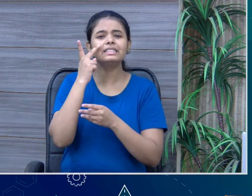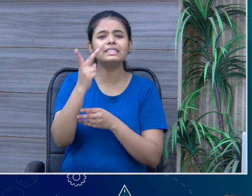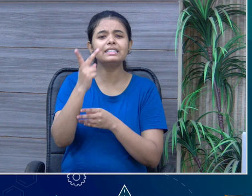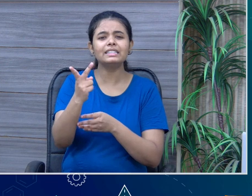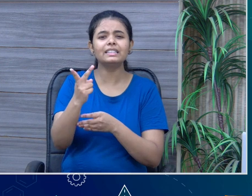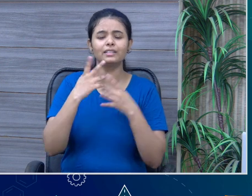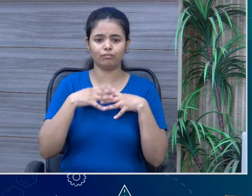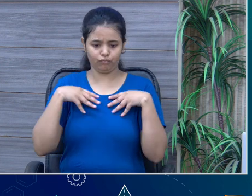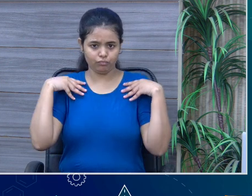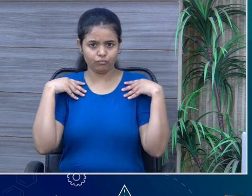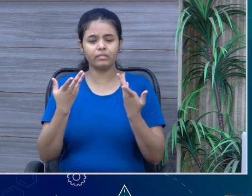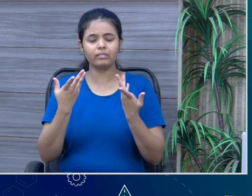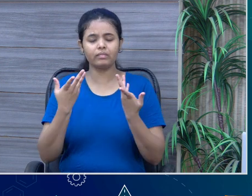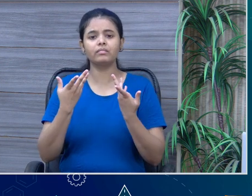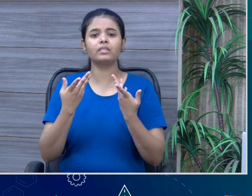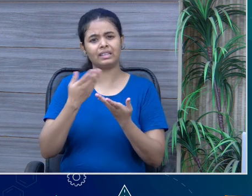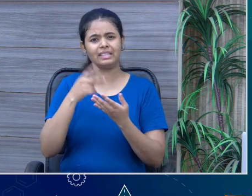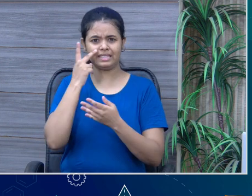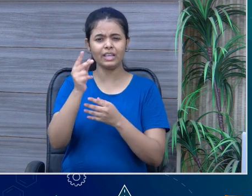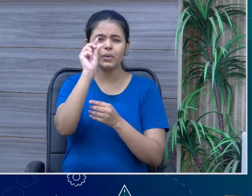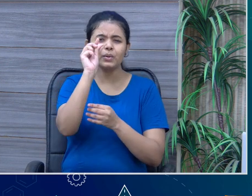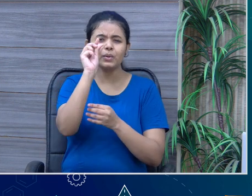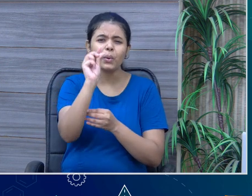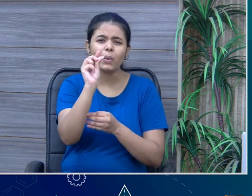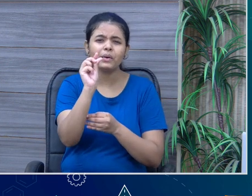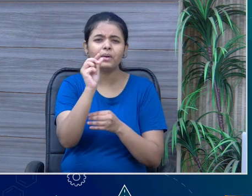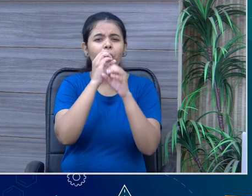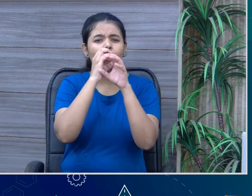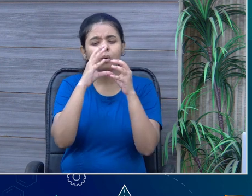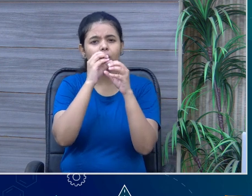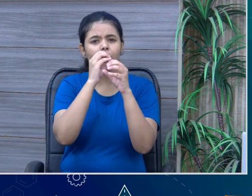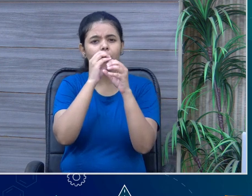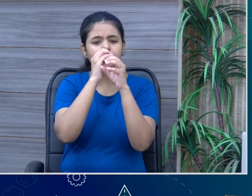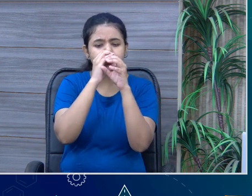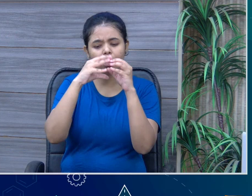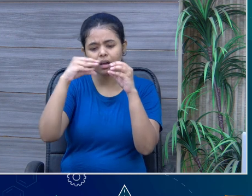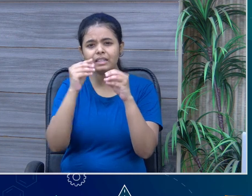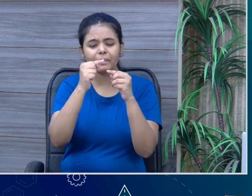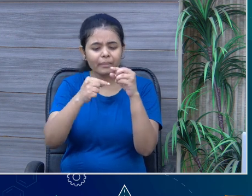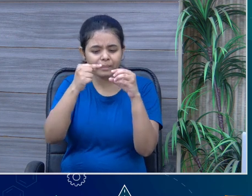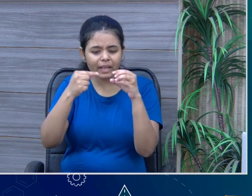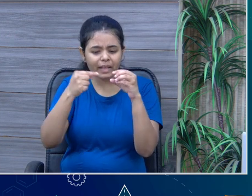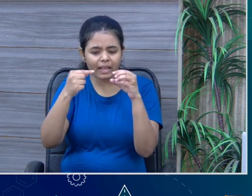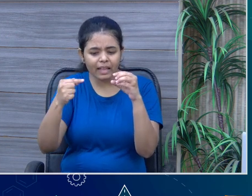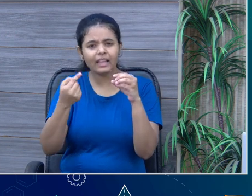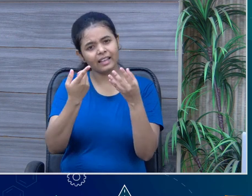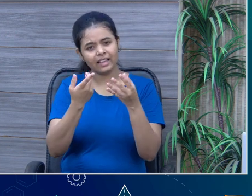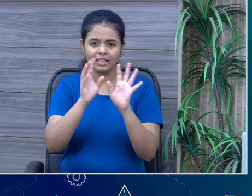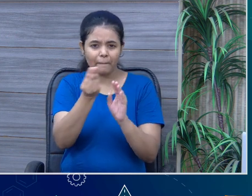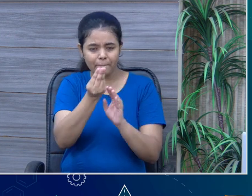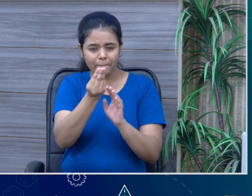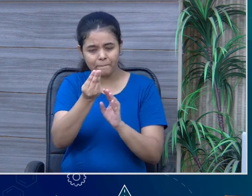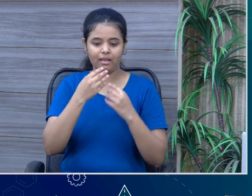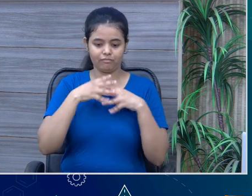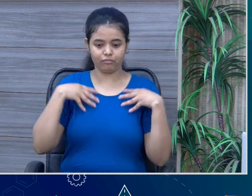there are ornaments in which the necklaces are and where the small shells are used. They are curly. Some are curly. Like there are waves in it. And